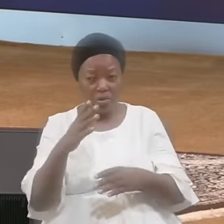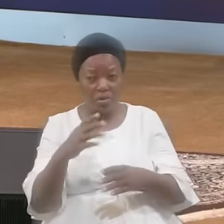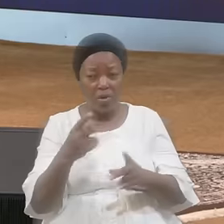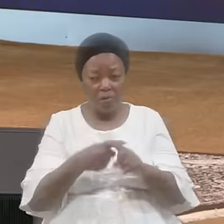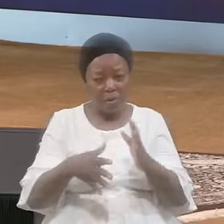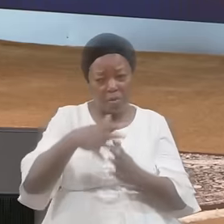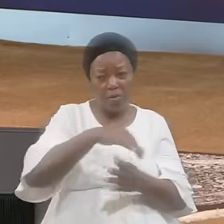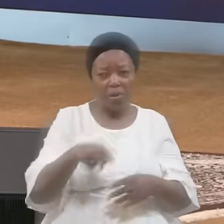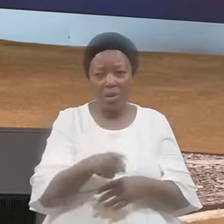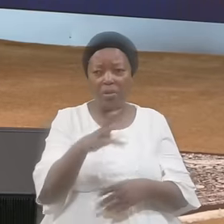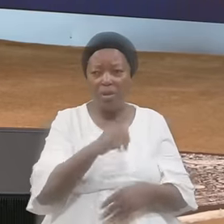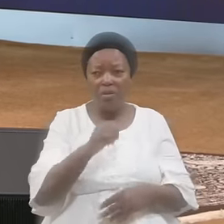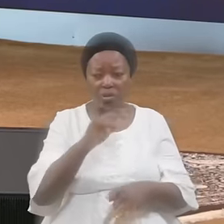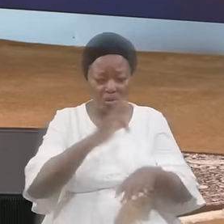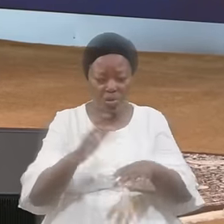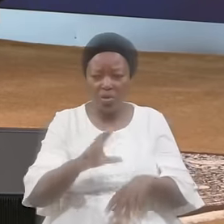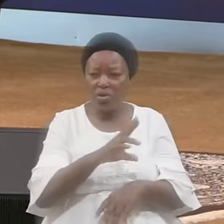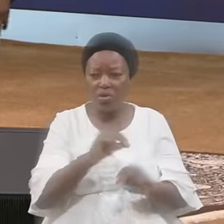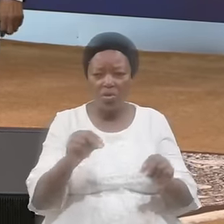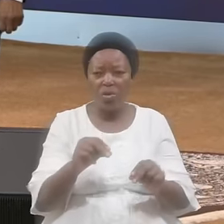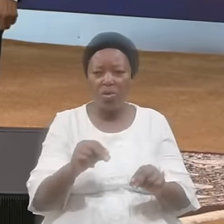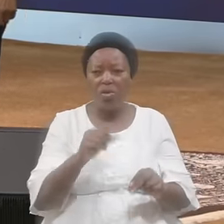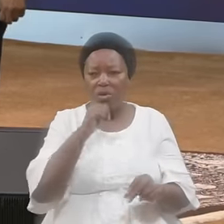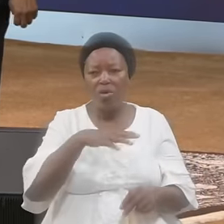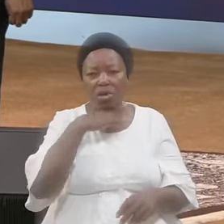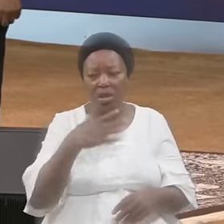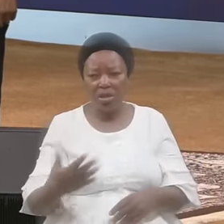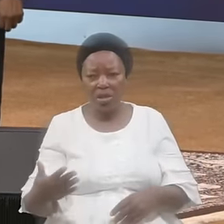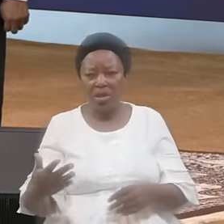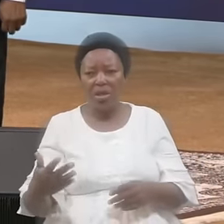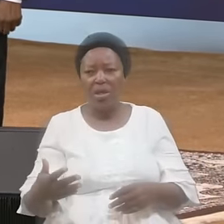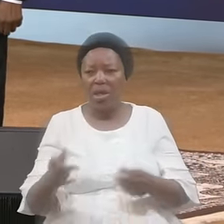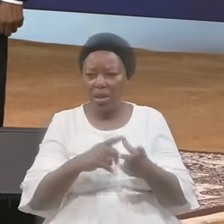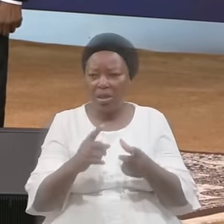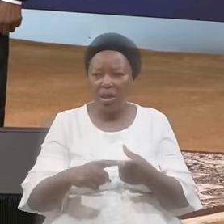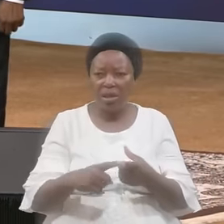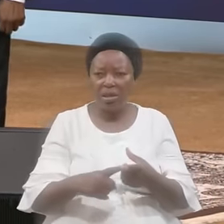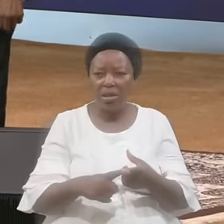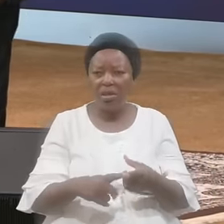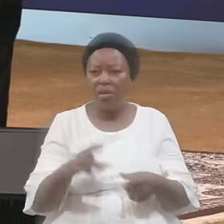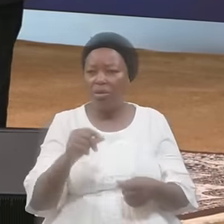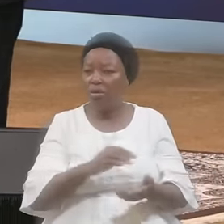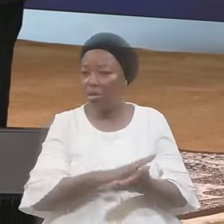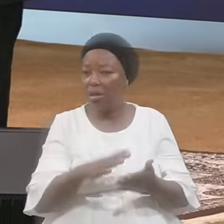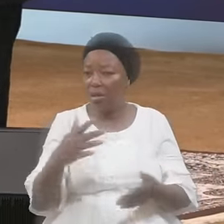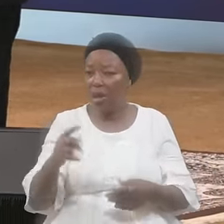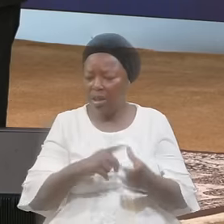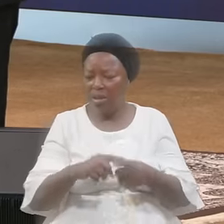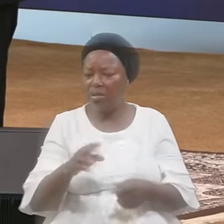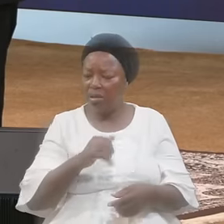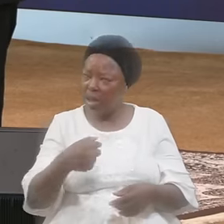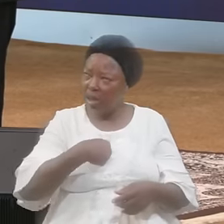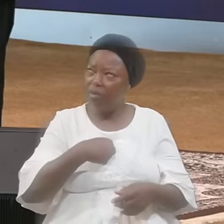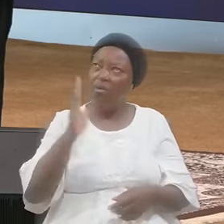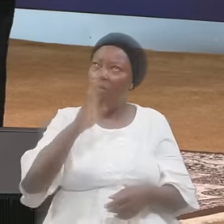And touching No Clean thing And he says I'll be your Father I'll be your God Or are you A stranger